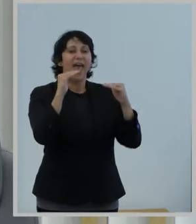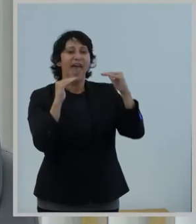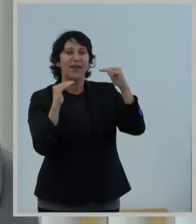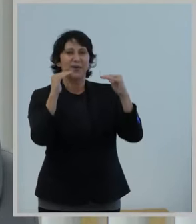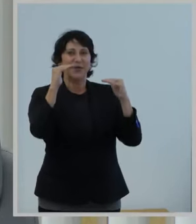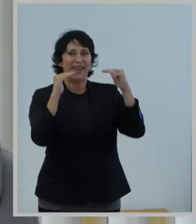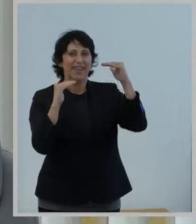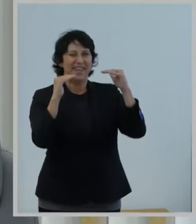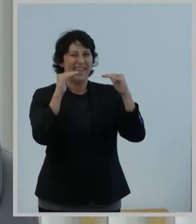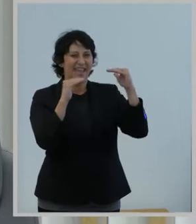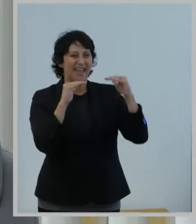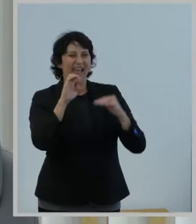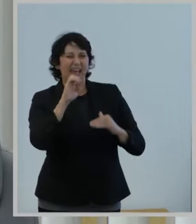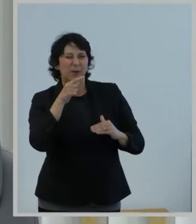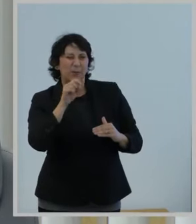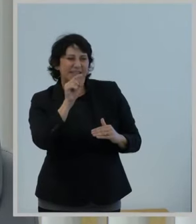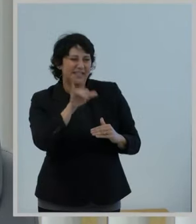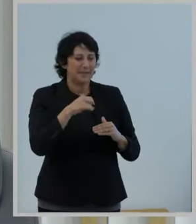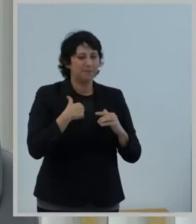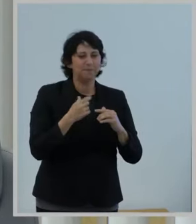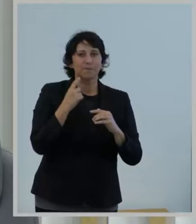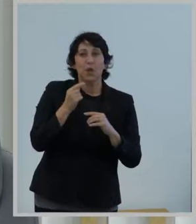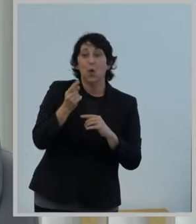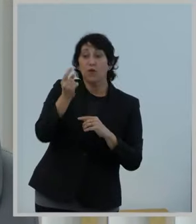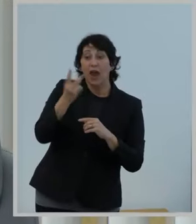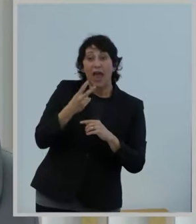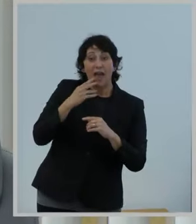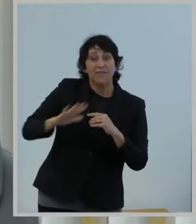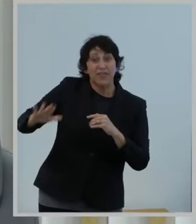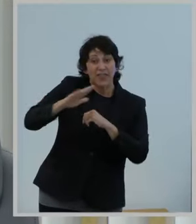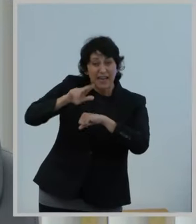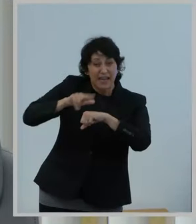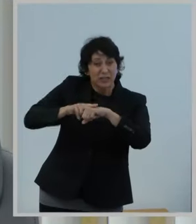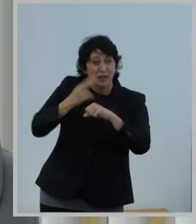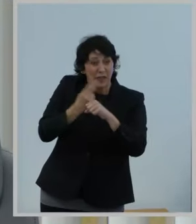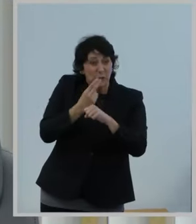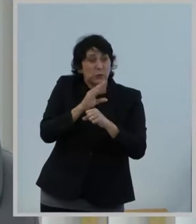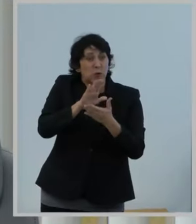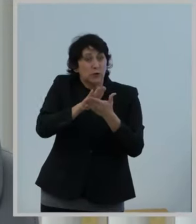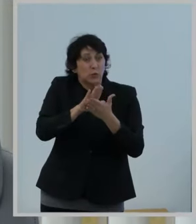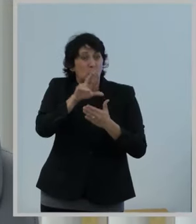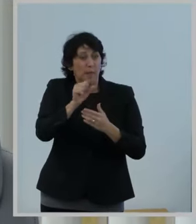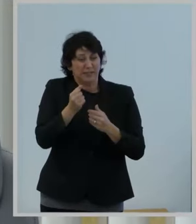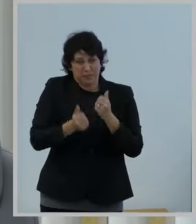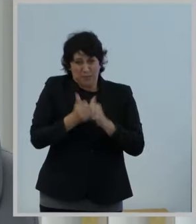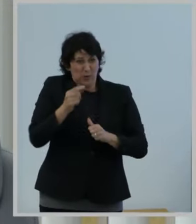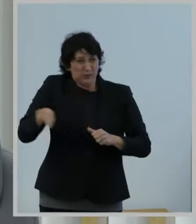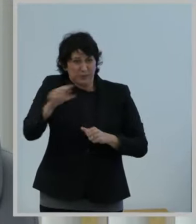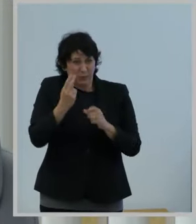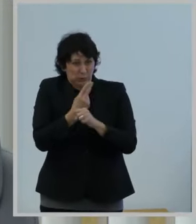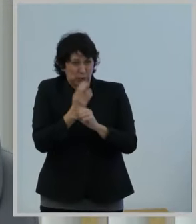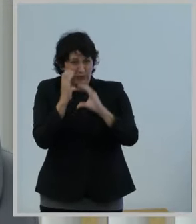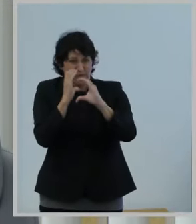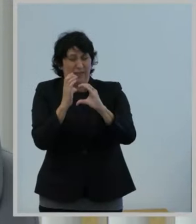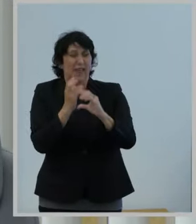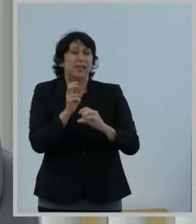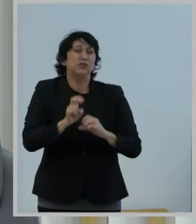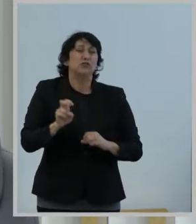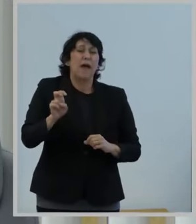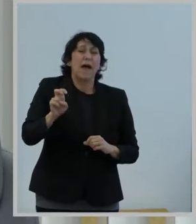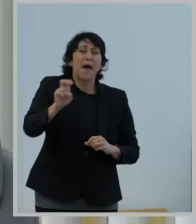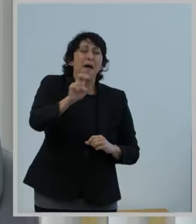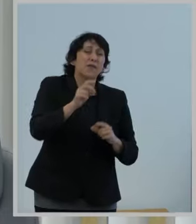Today, over half the nation's public school students use a school bus to get to school. students who travel the longest